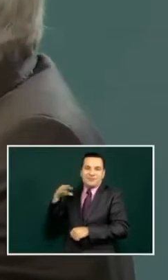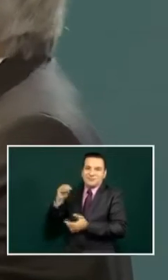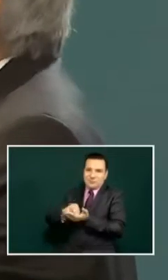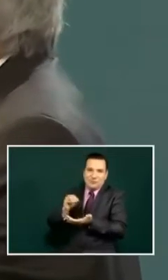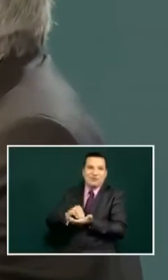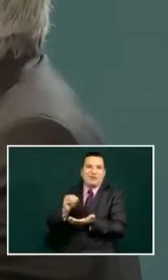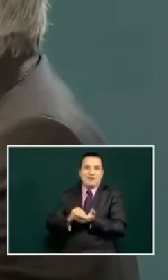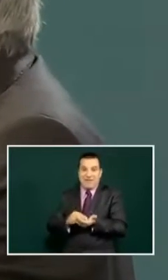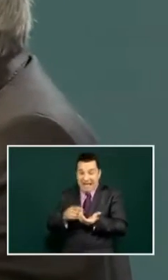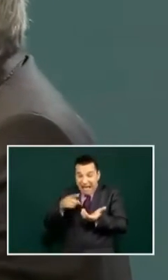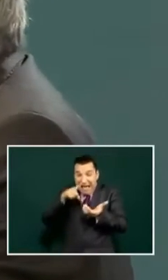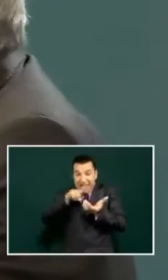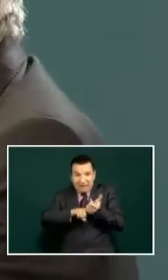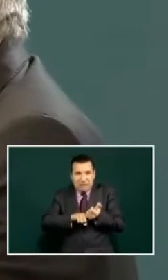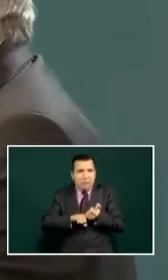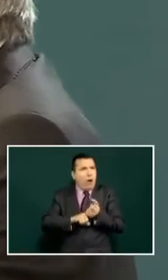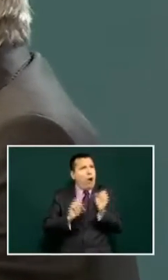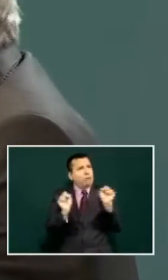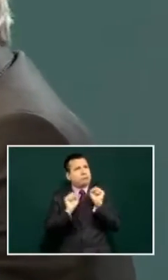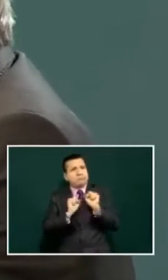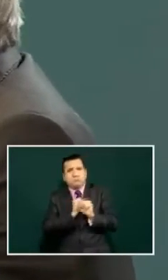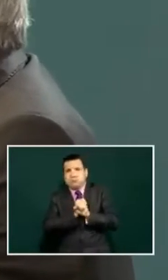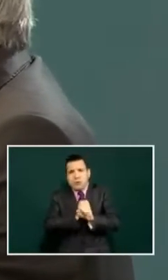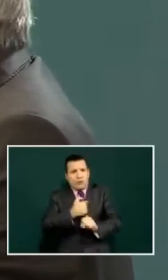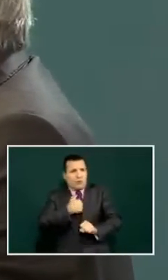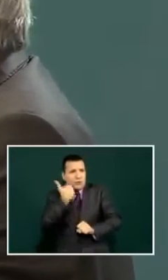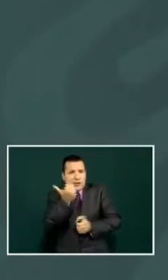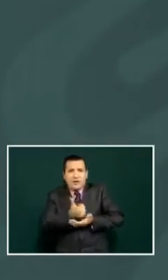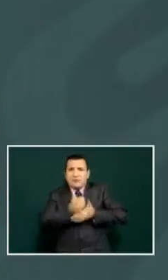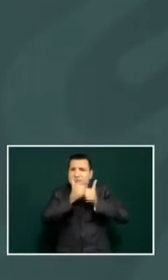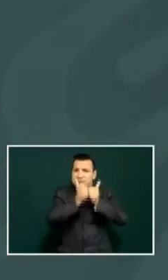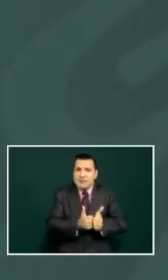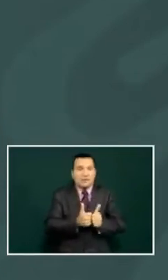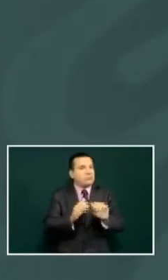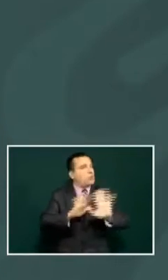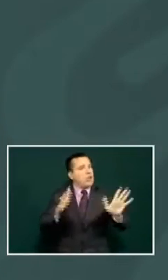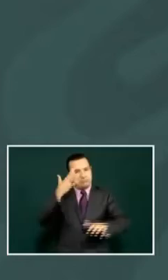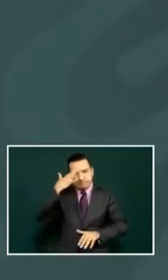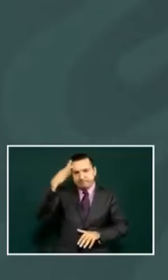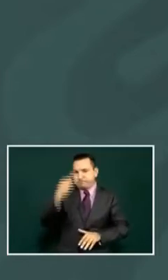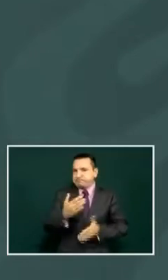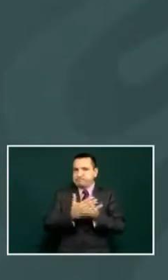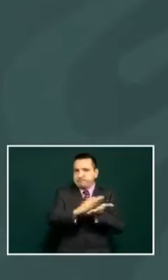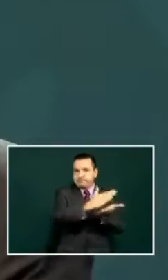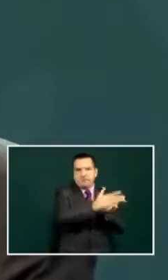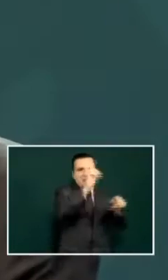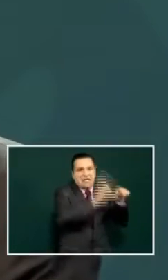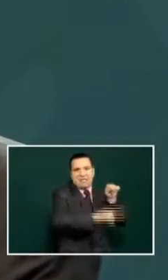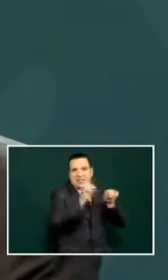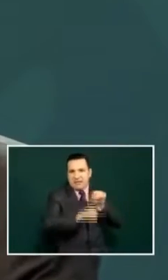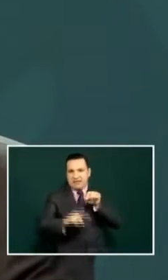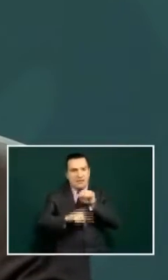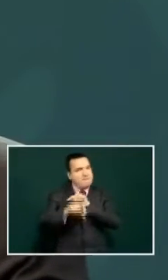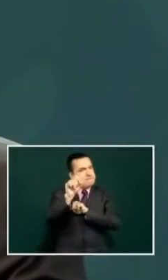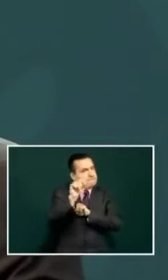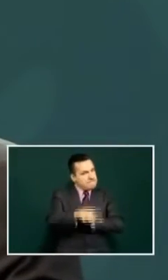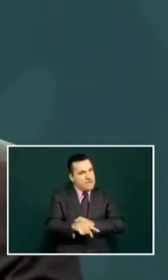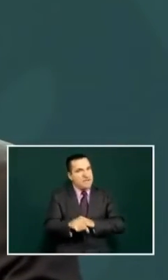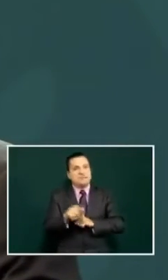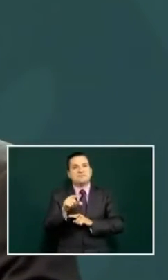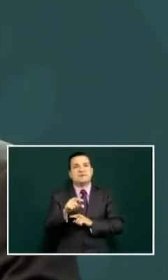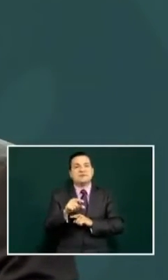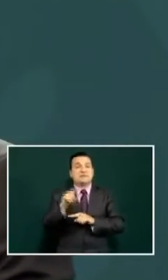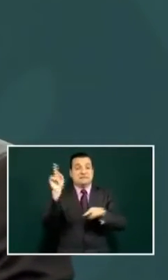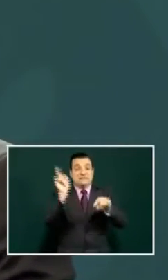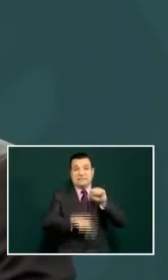but still there's internal resistances but we made the decision it's the same thing we did